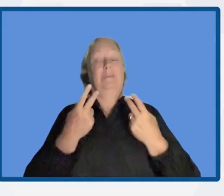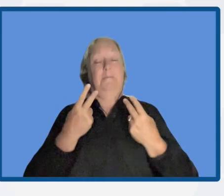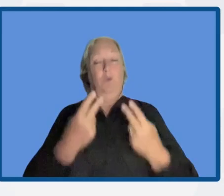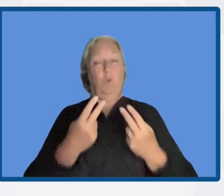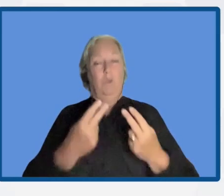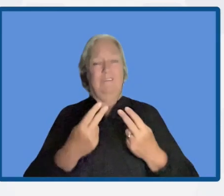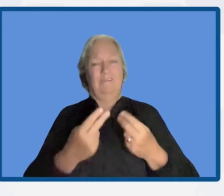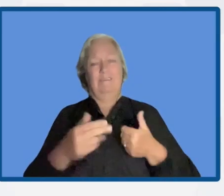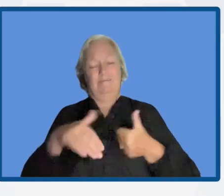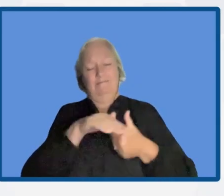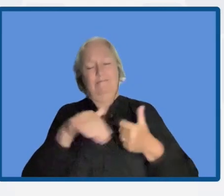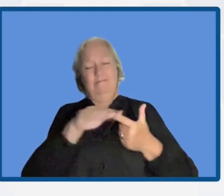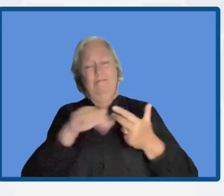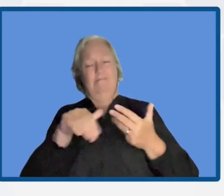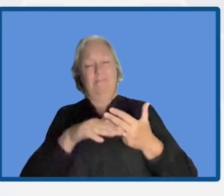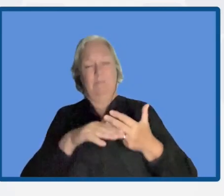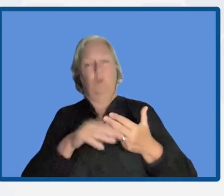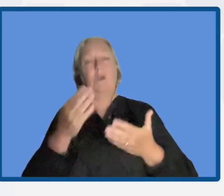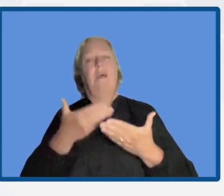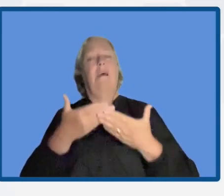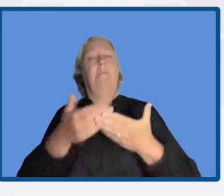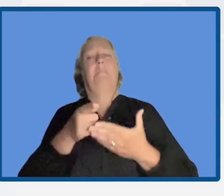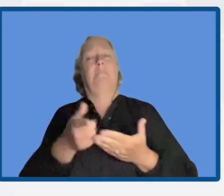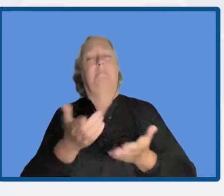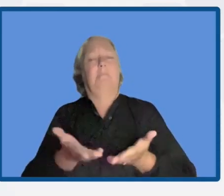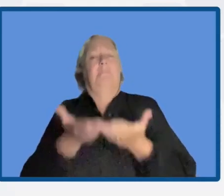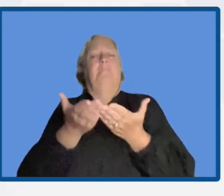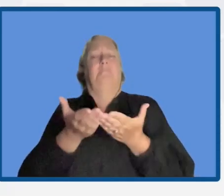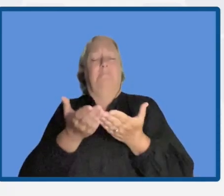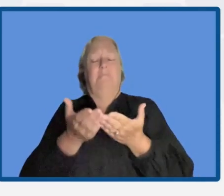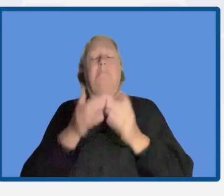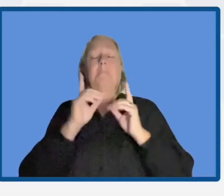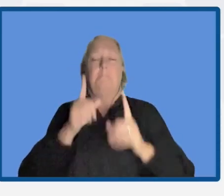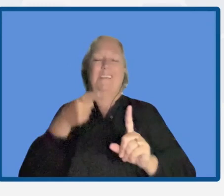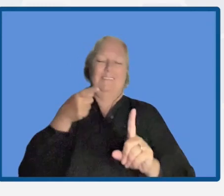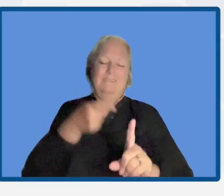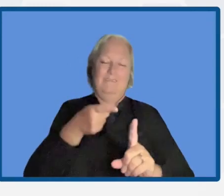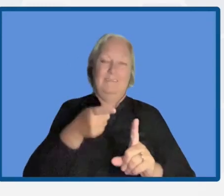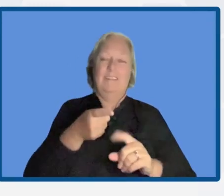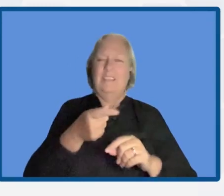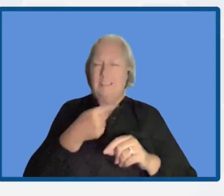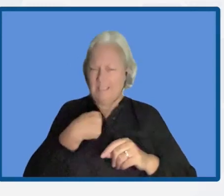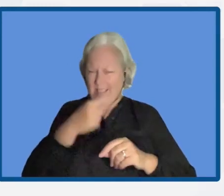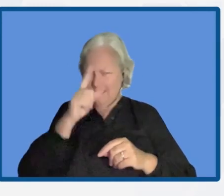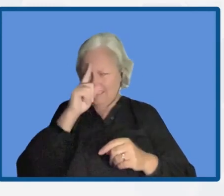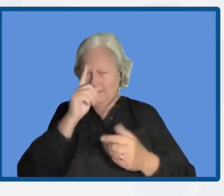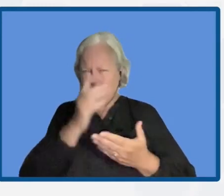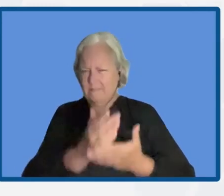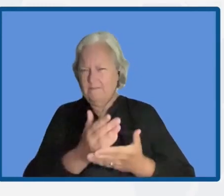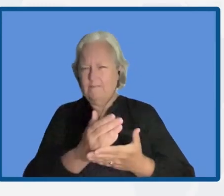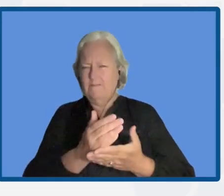build these solutions need to be very specific. I believe that the first one should be